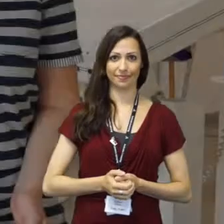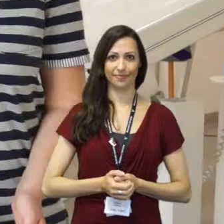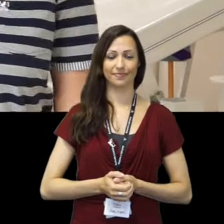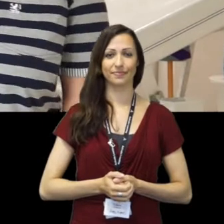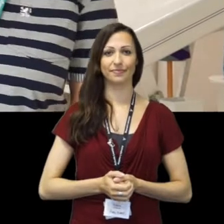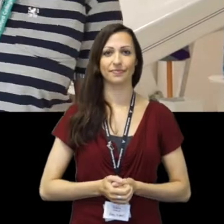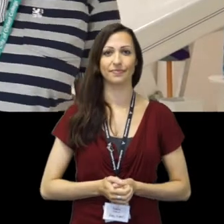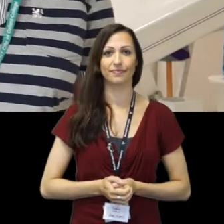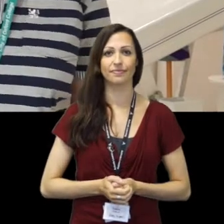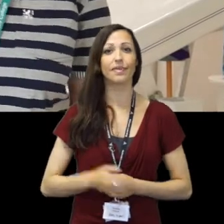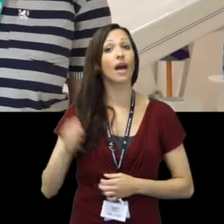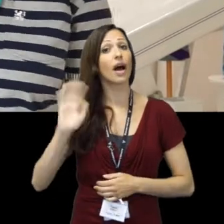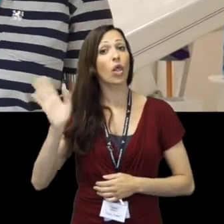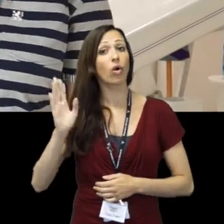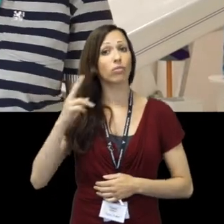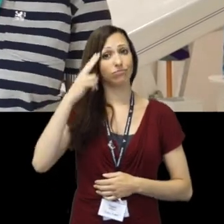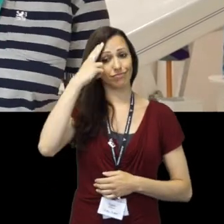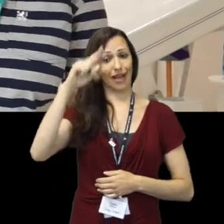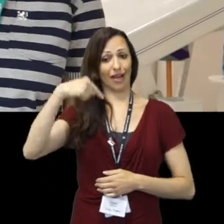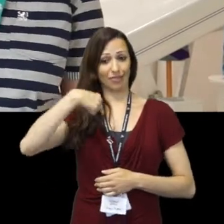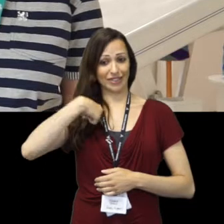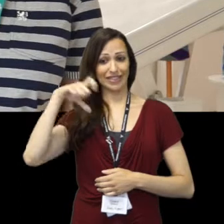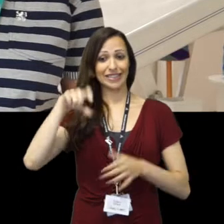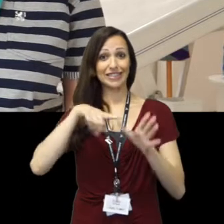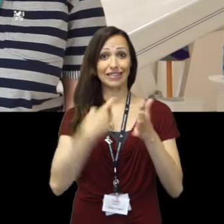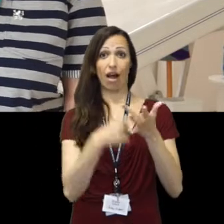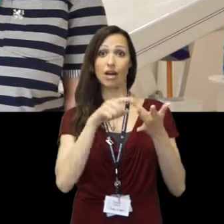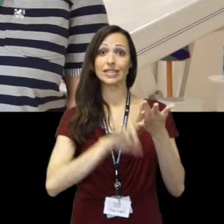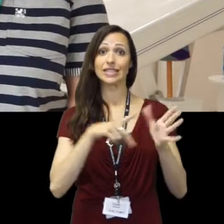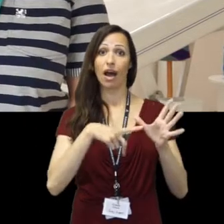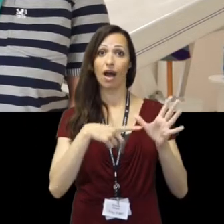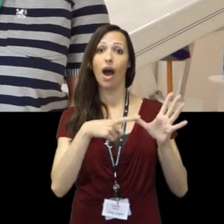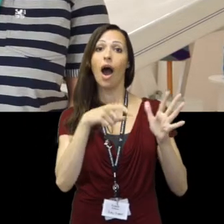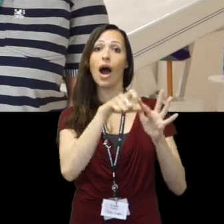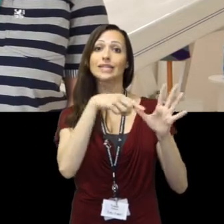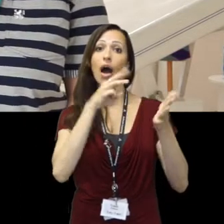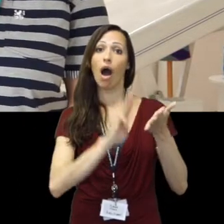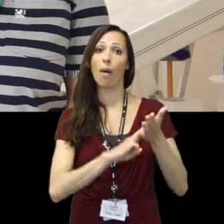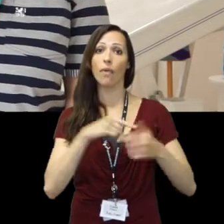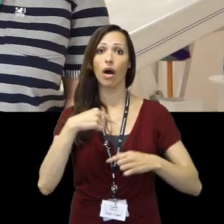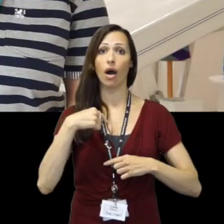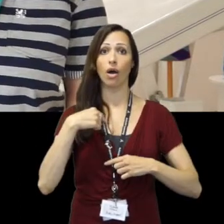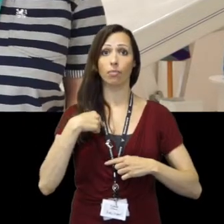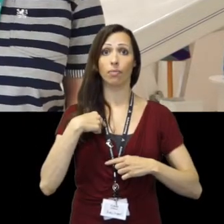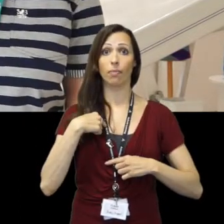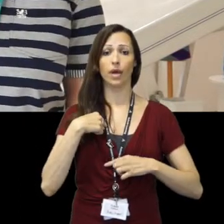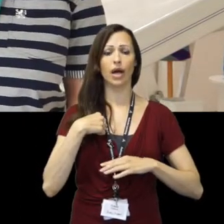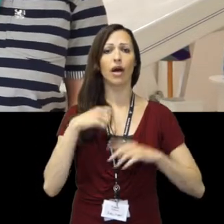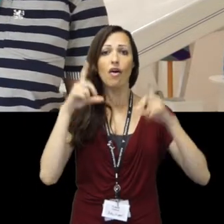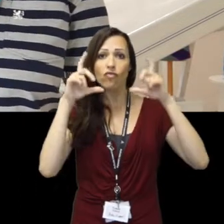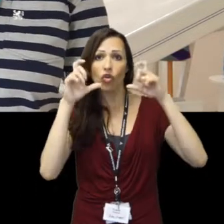Hello, my name is Karina Ardham and I am studying in photography. And